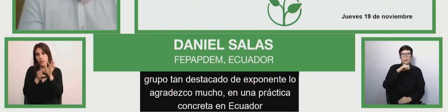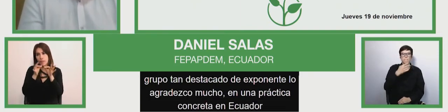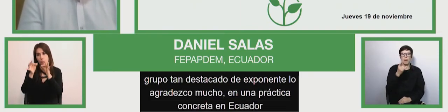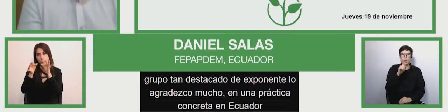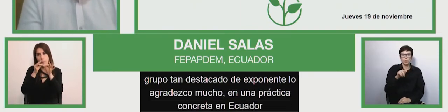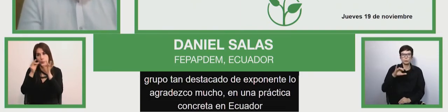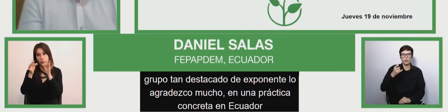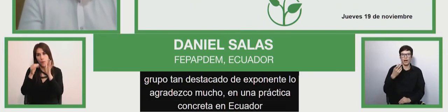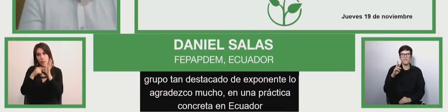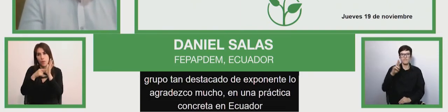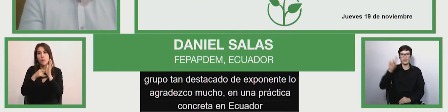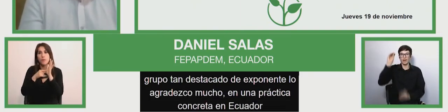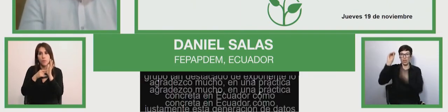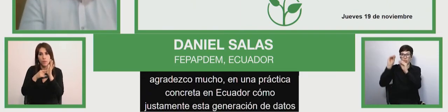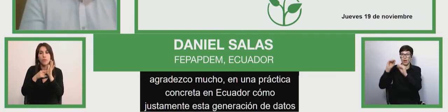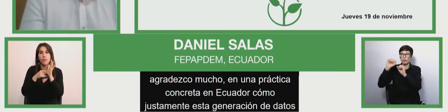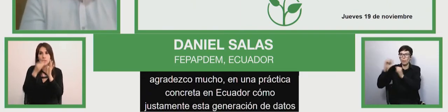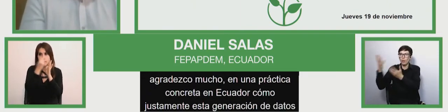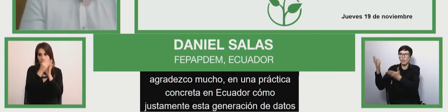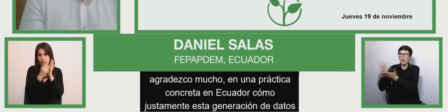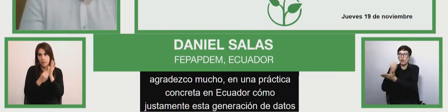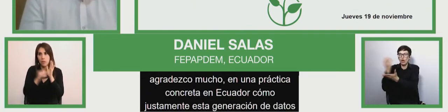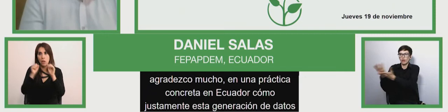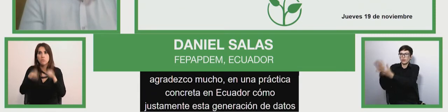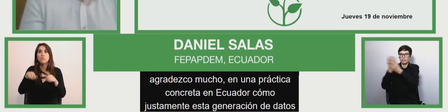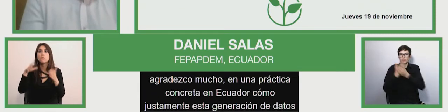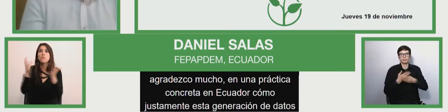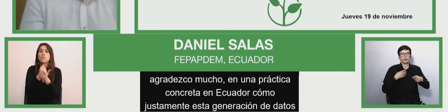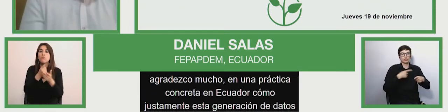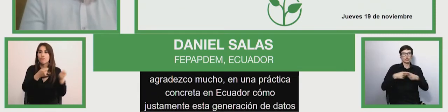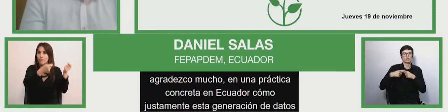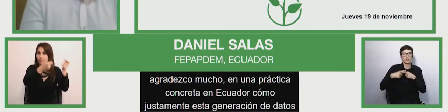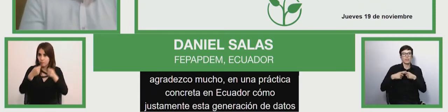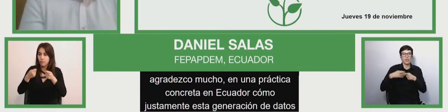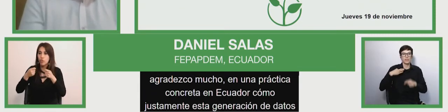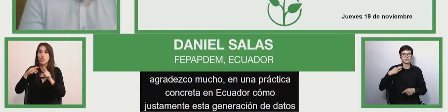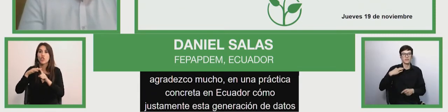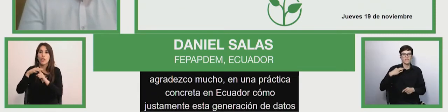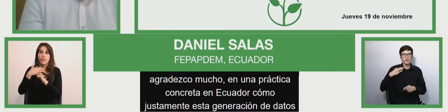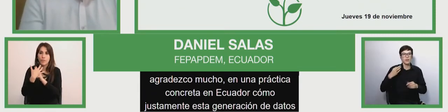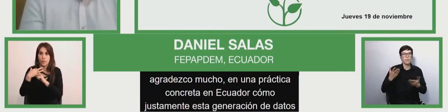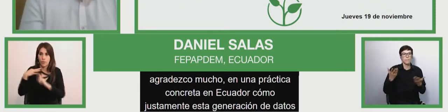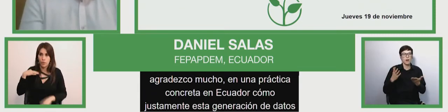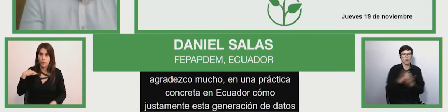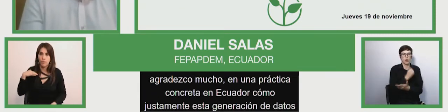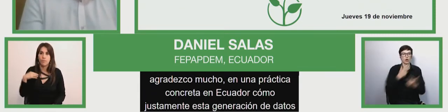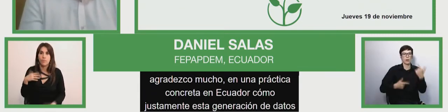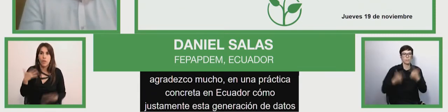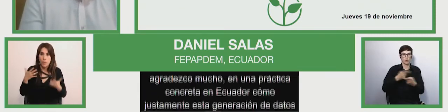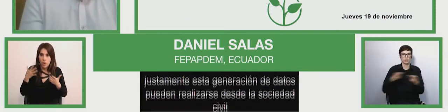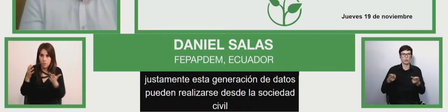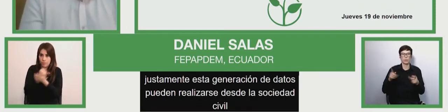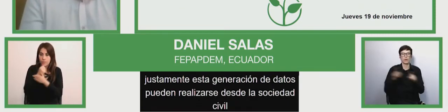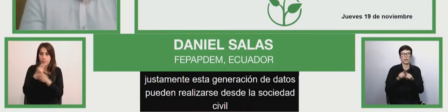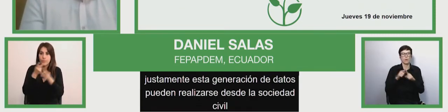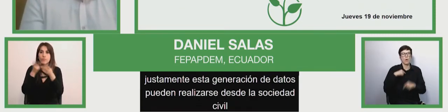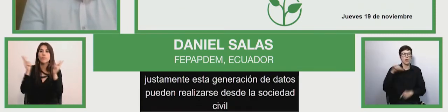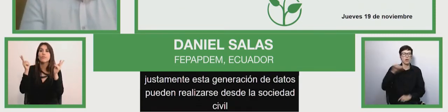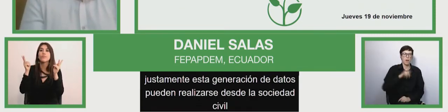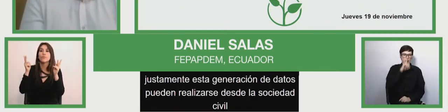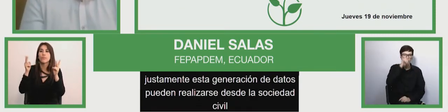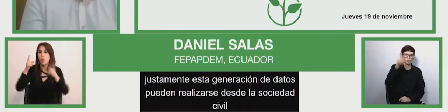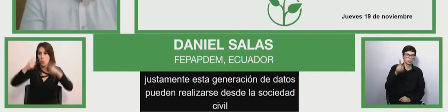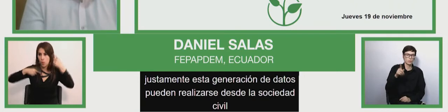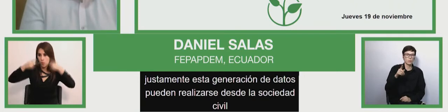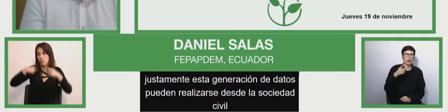as you can from the civil society you know to generate public policies we're normally not very used that this